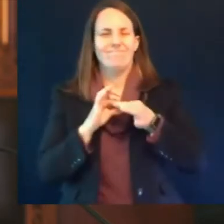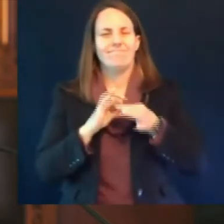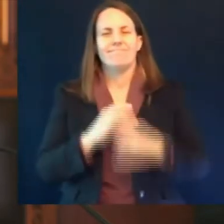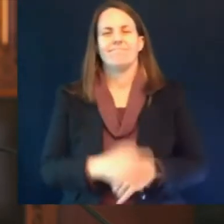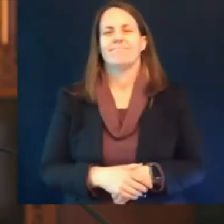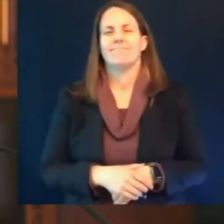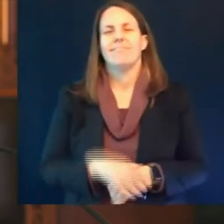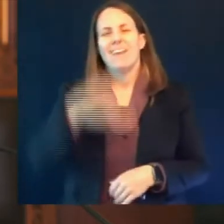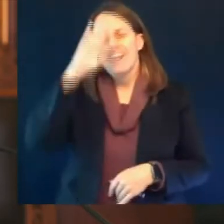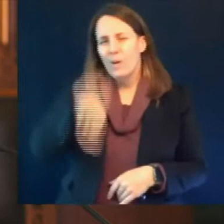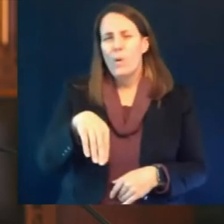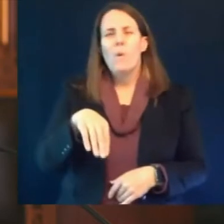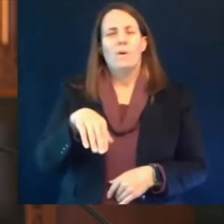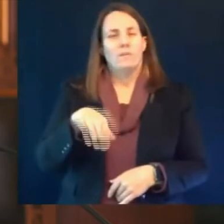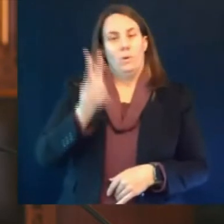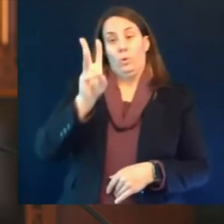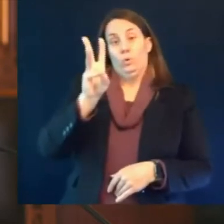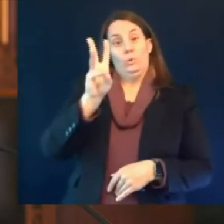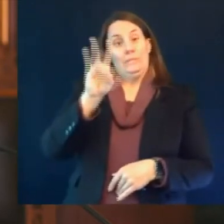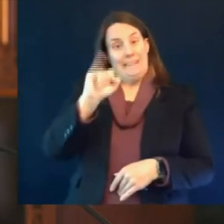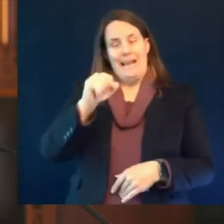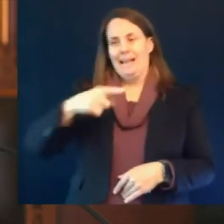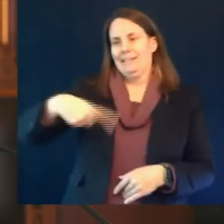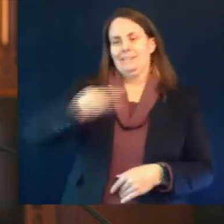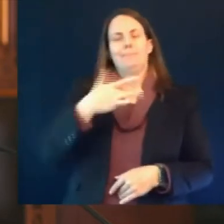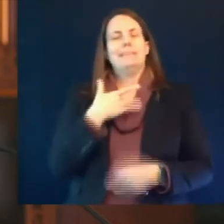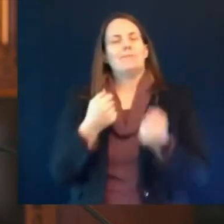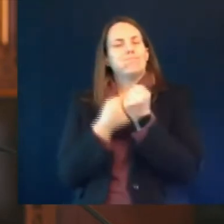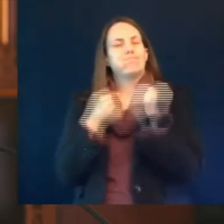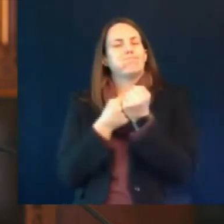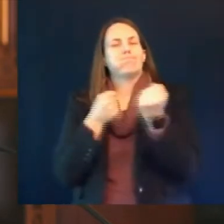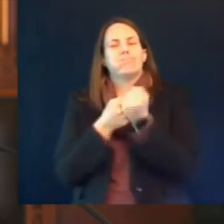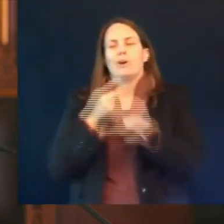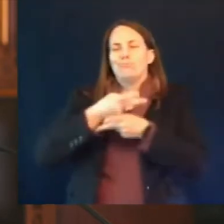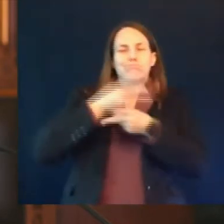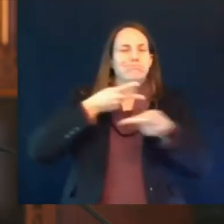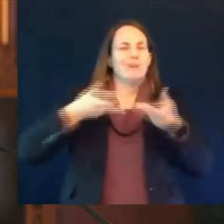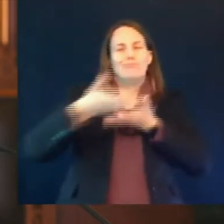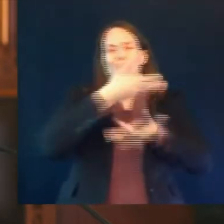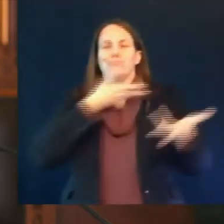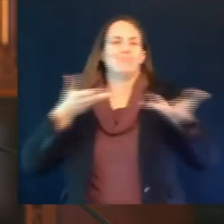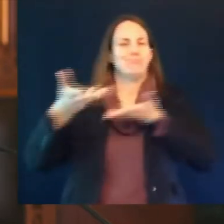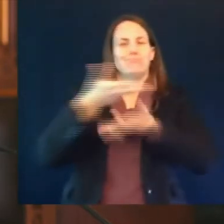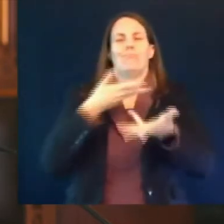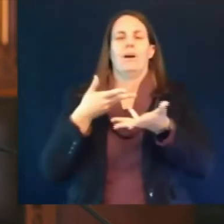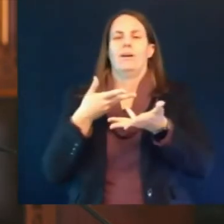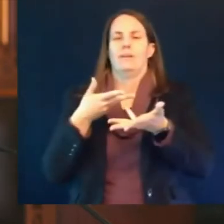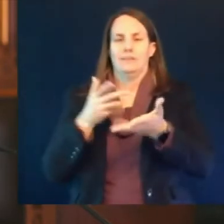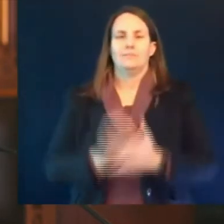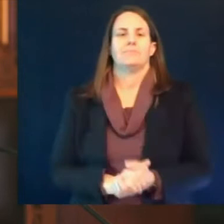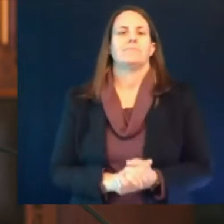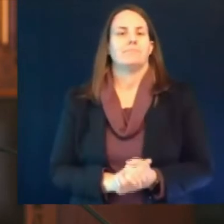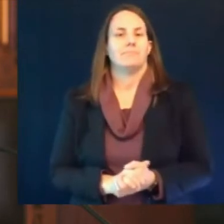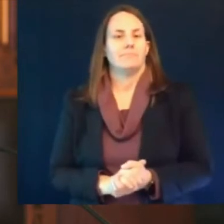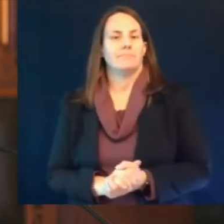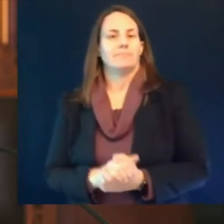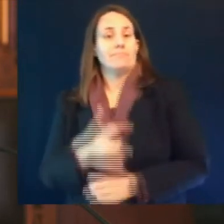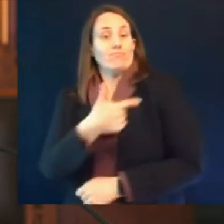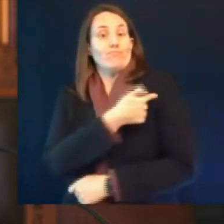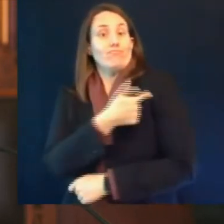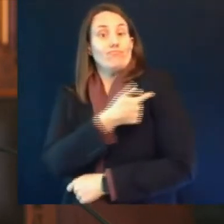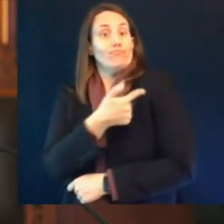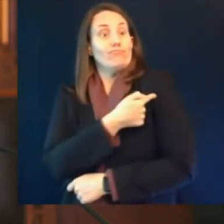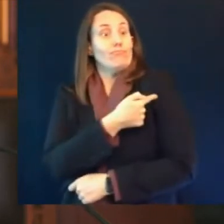vaccine vaccinated is the newest tool we have and the newest way to do your part but please remember to